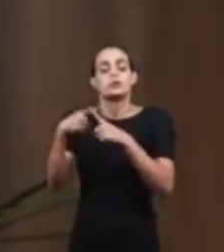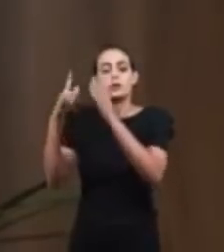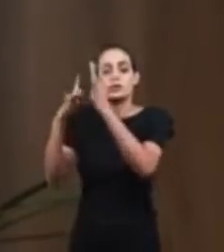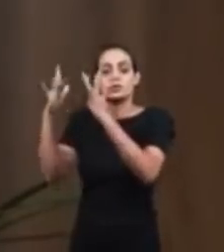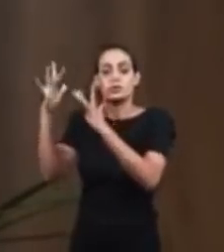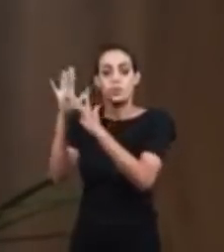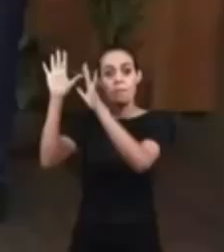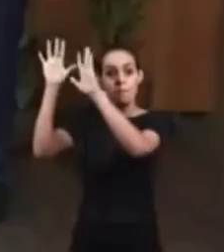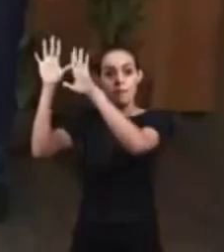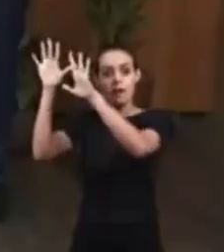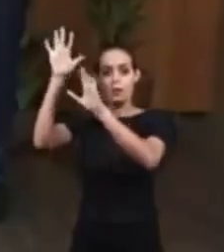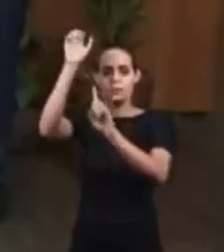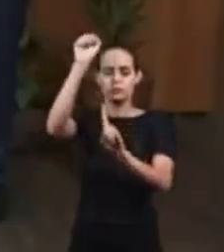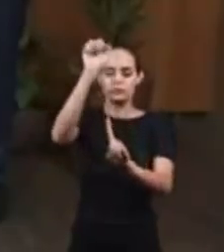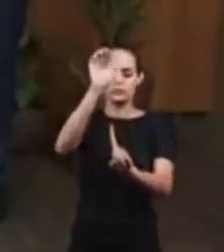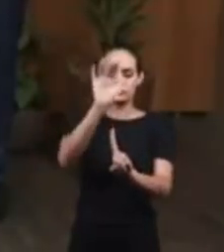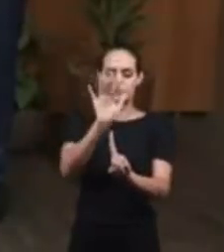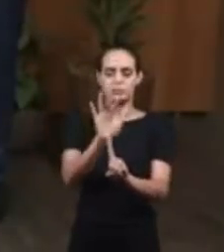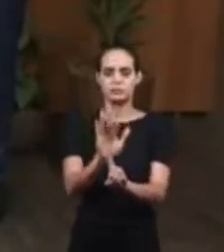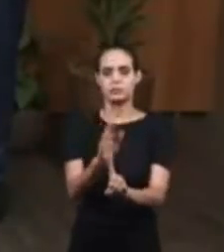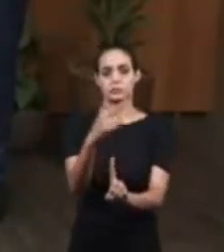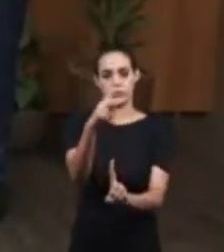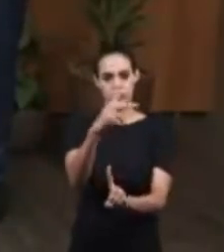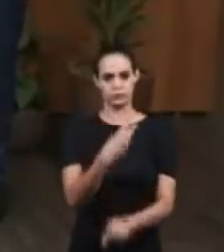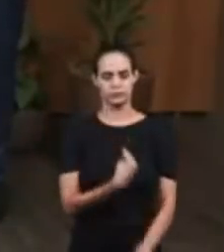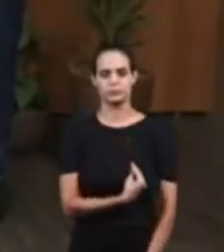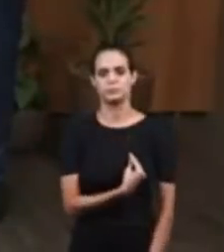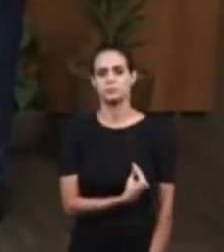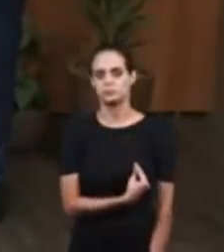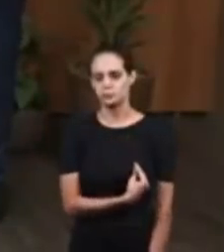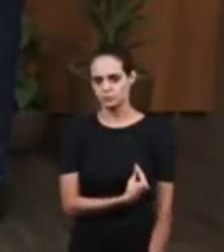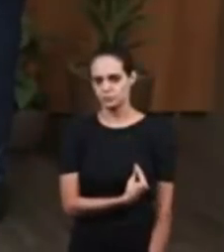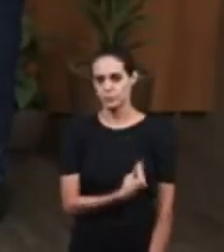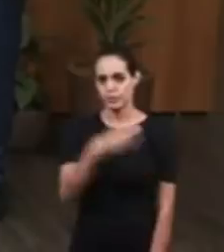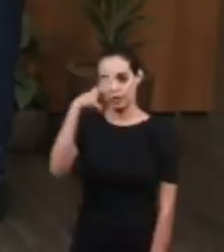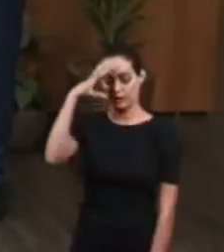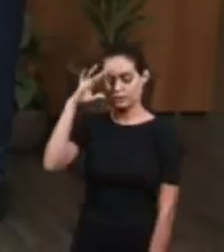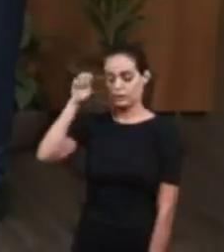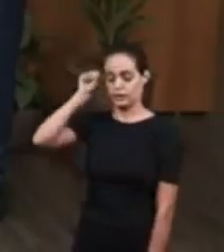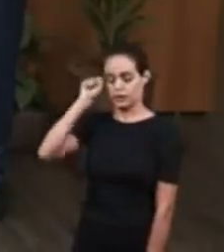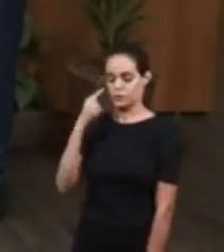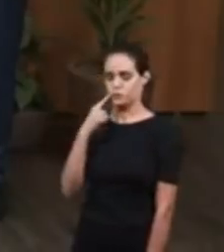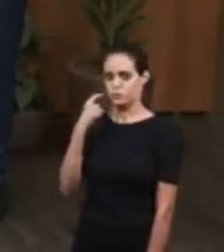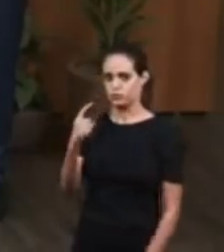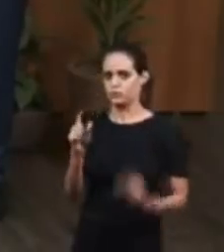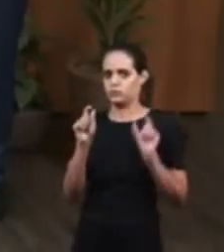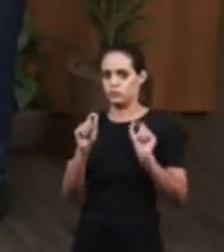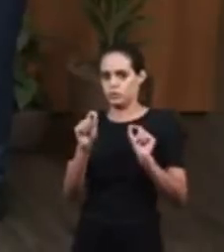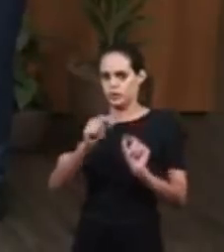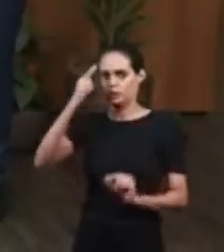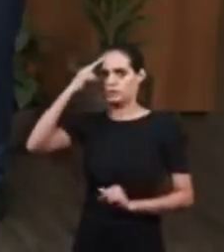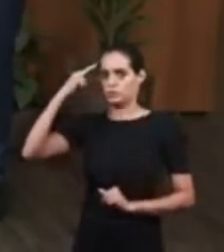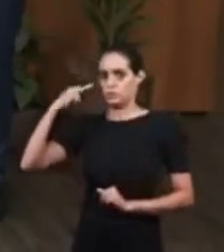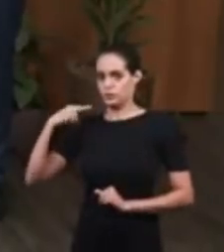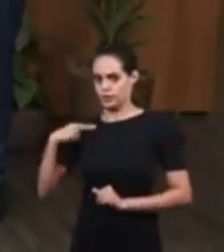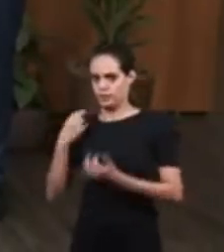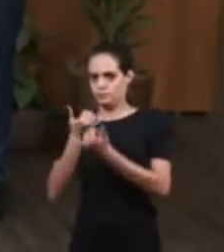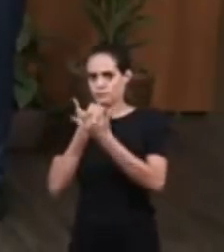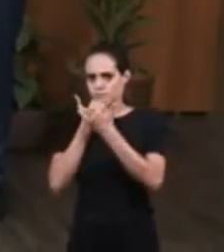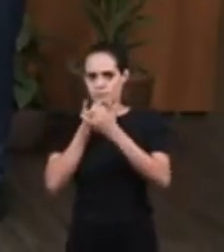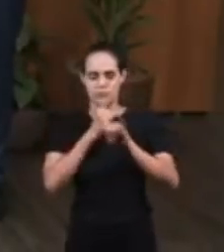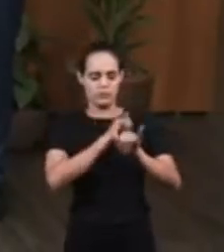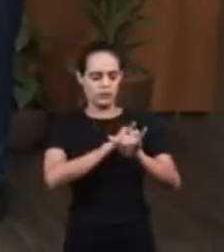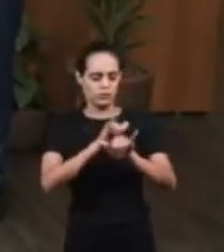he will extend his hands to you. What is interesting here, Sergio, is that Joseph, when he forgave his